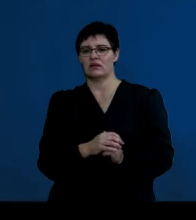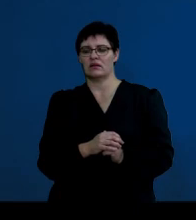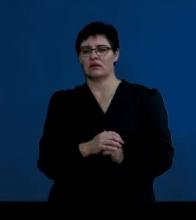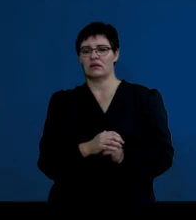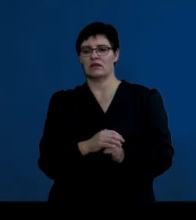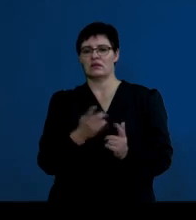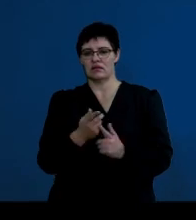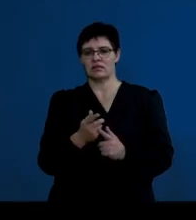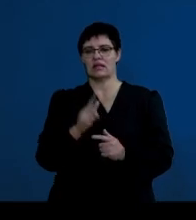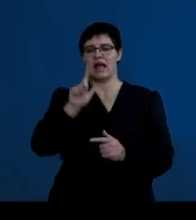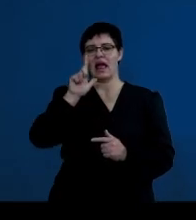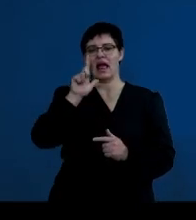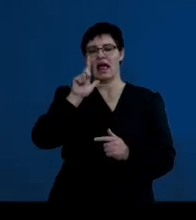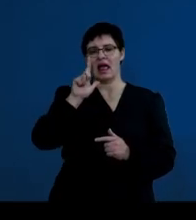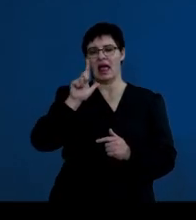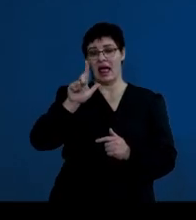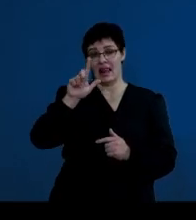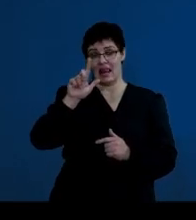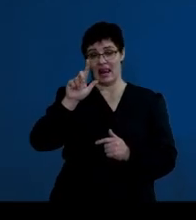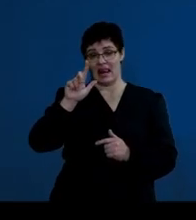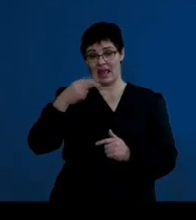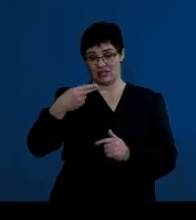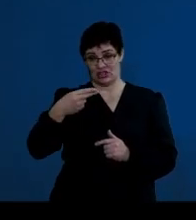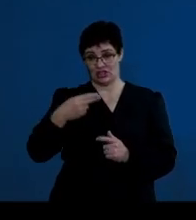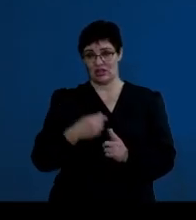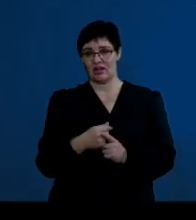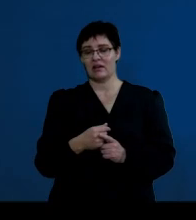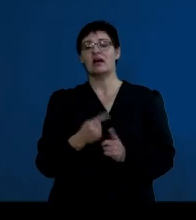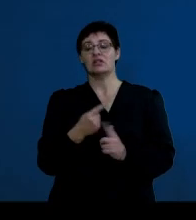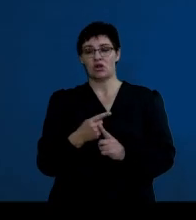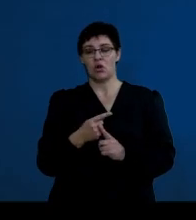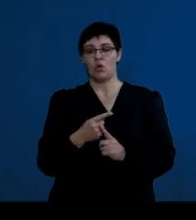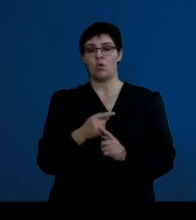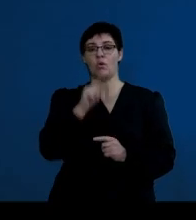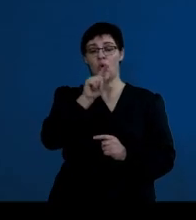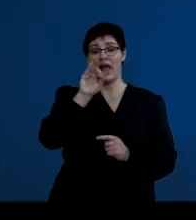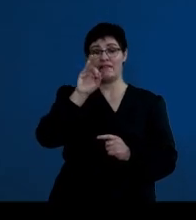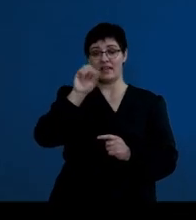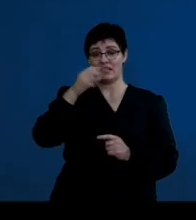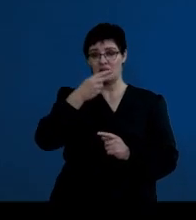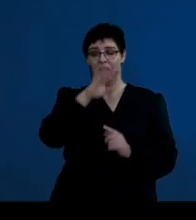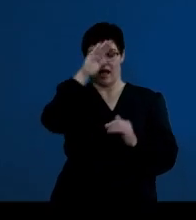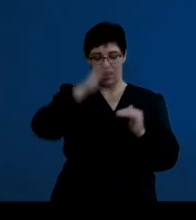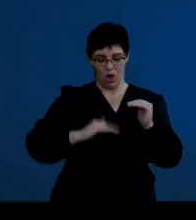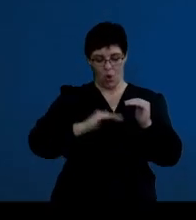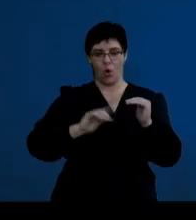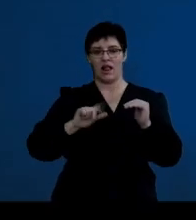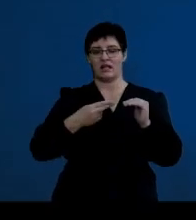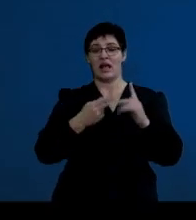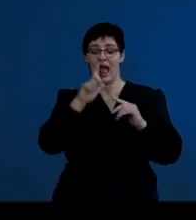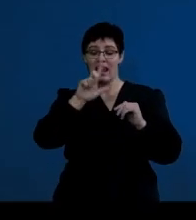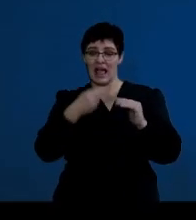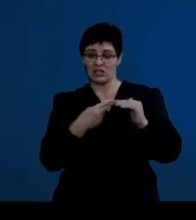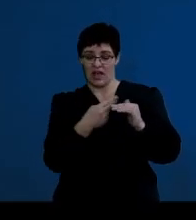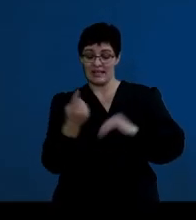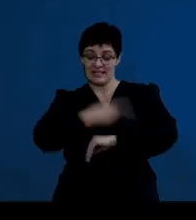is LH. So initially when FSH levels are low, are high, LH levels are low, and then you'll find that LH peaks around day 13,